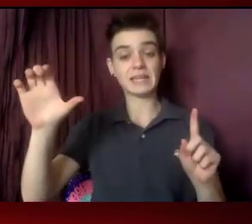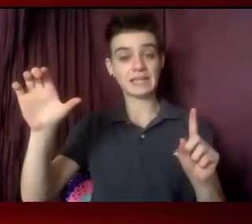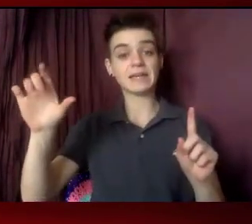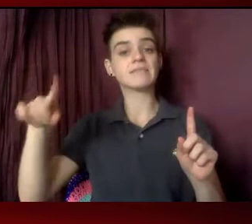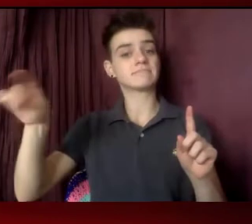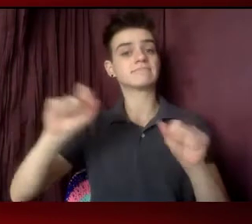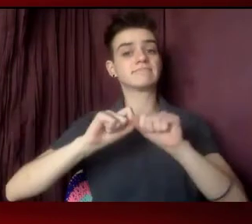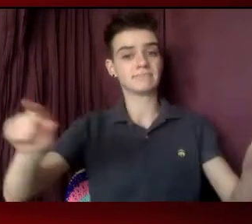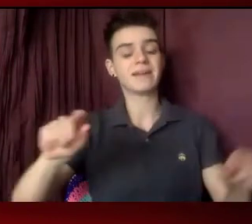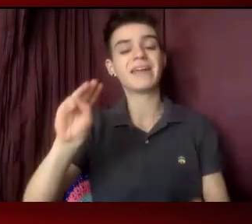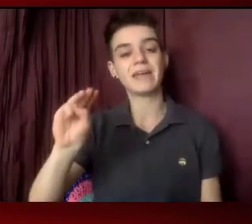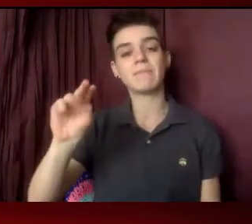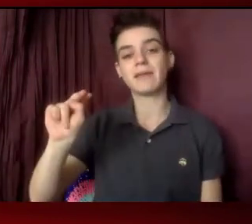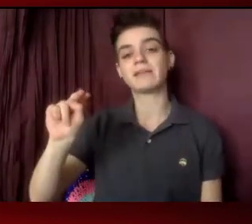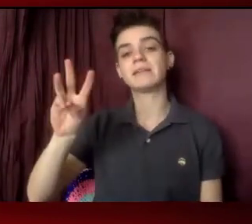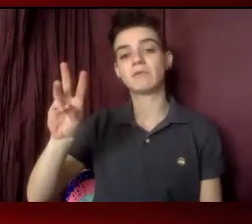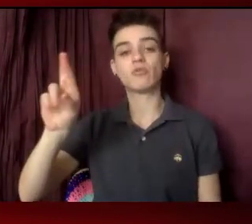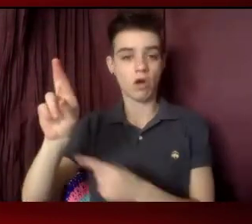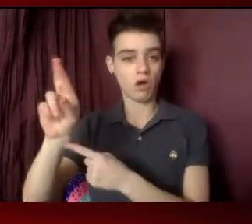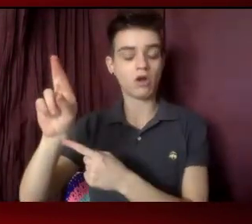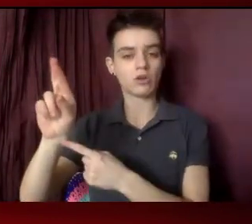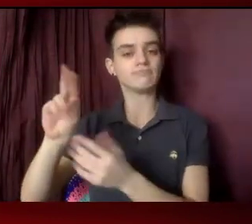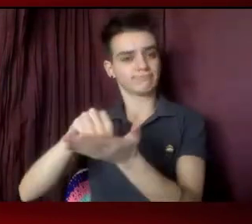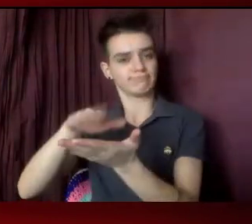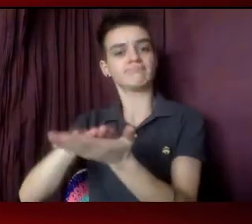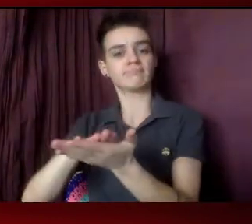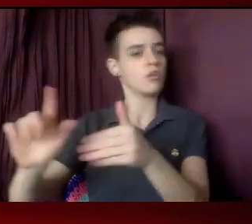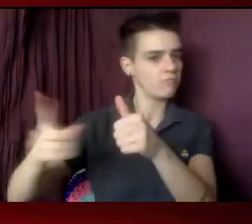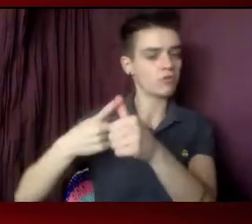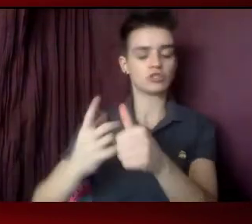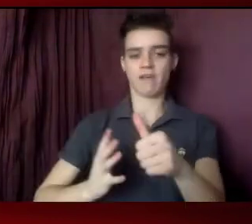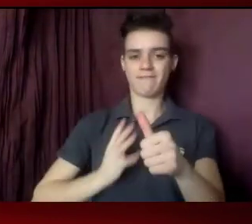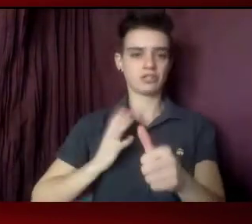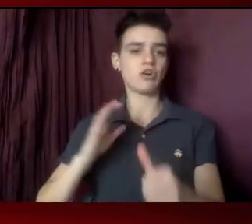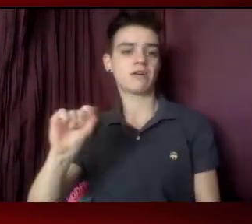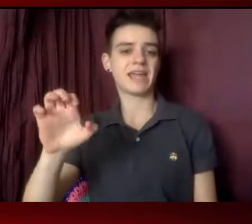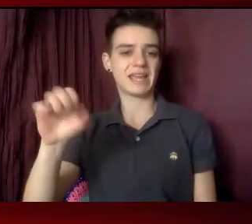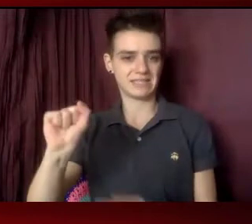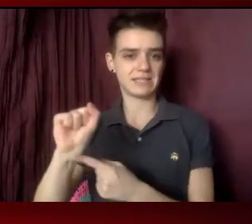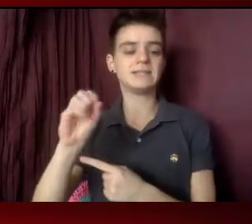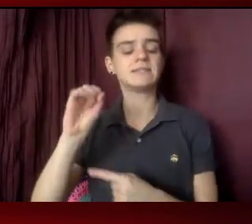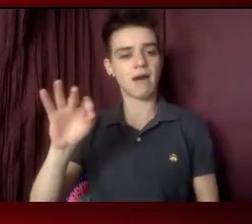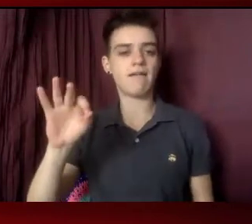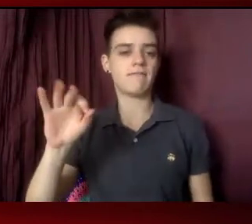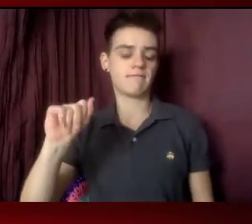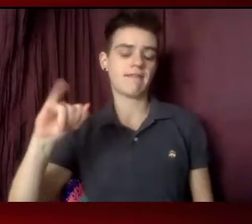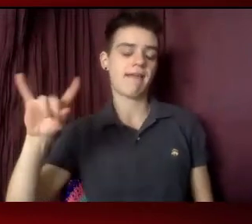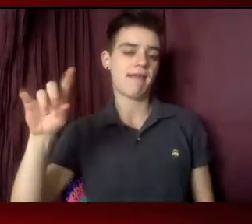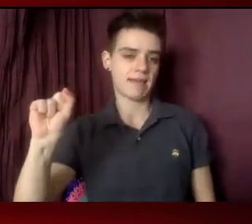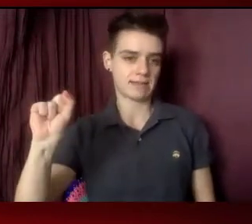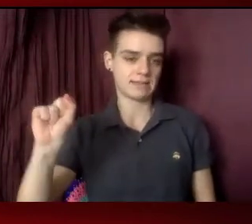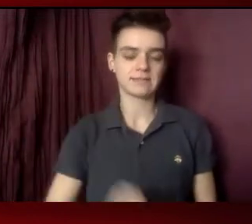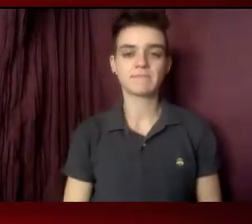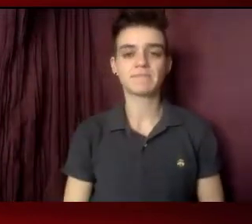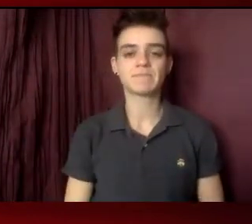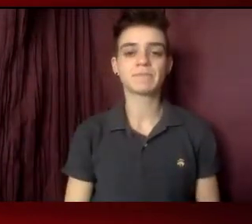MMWR reporting the first official cases of what we now know as AIDS. For those of us